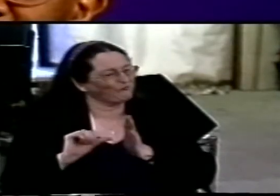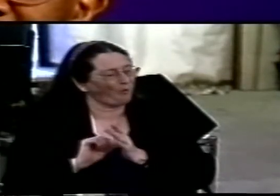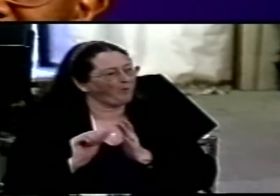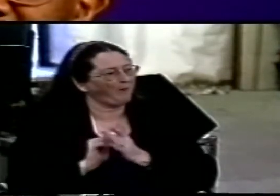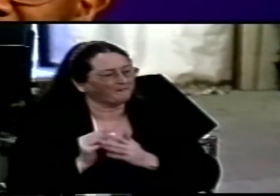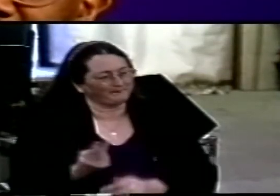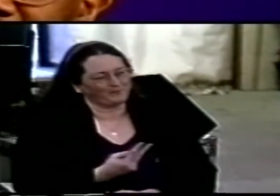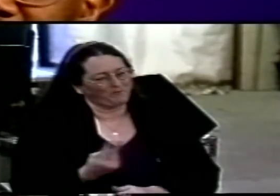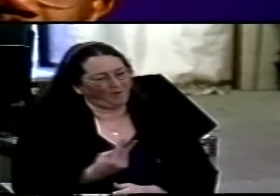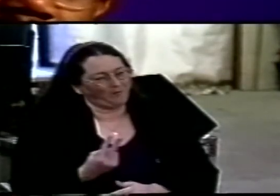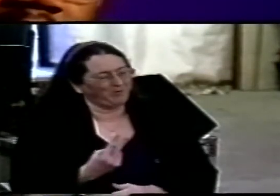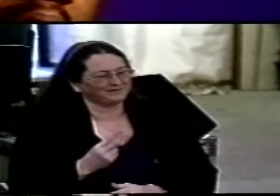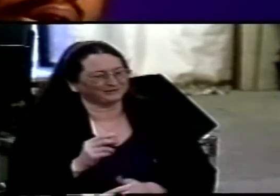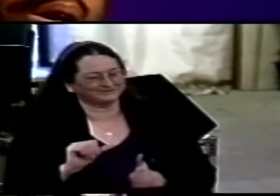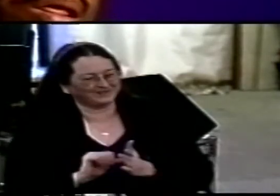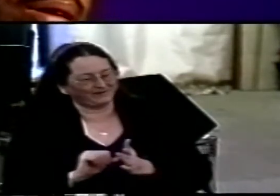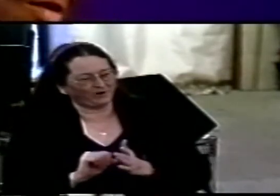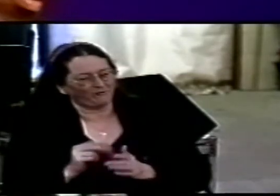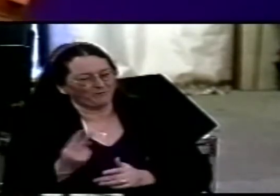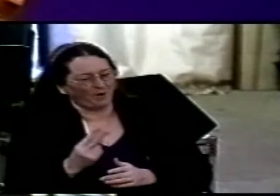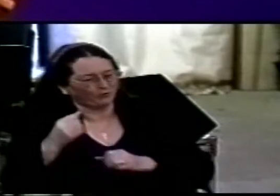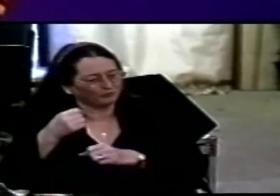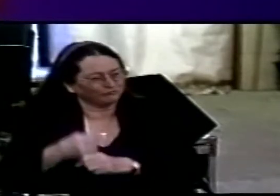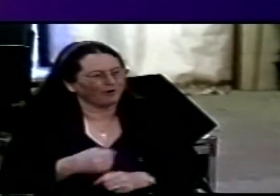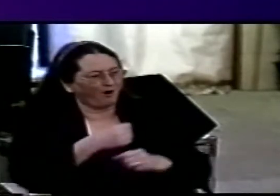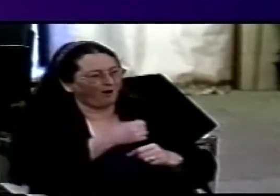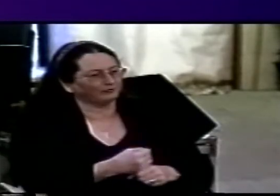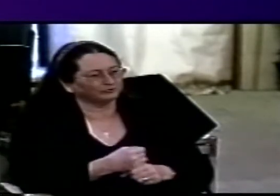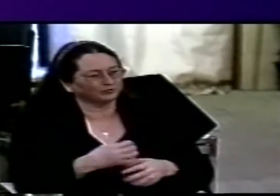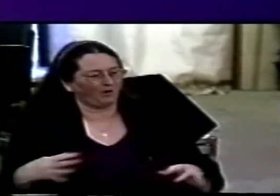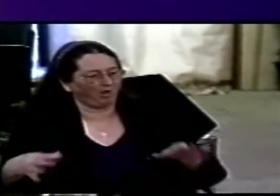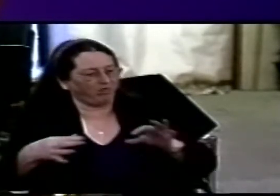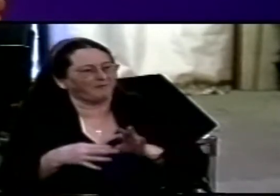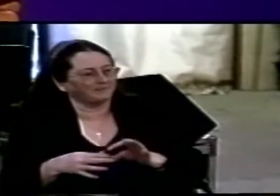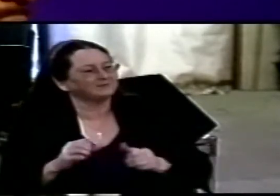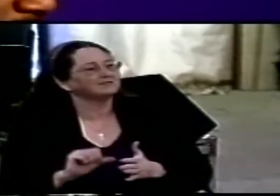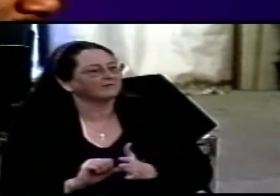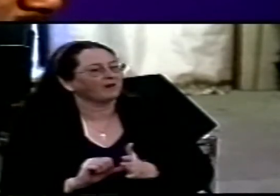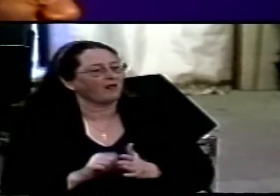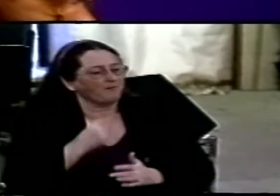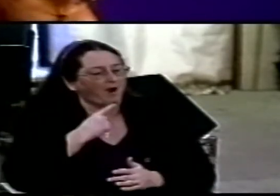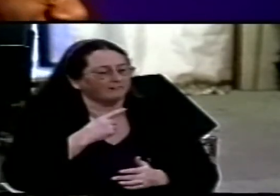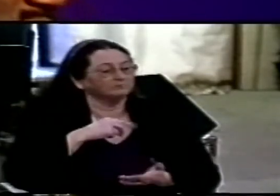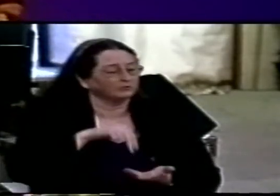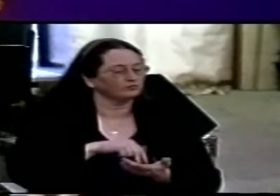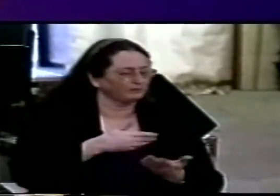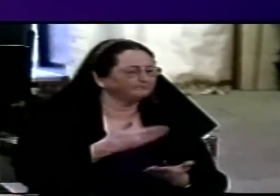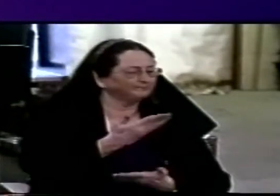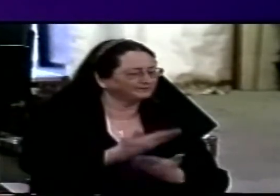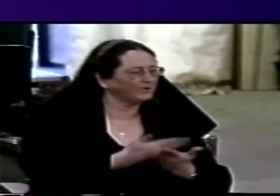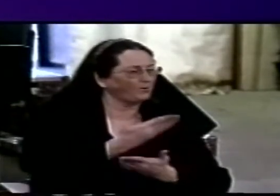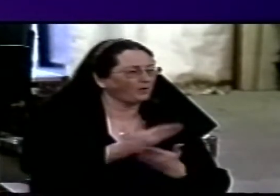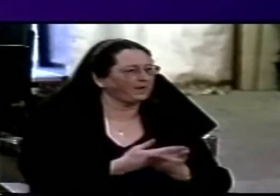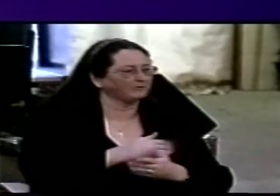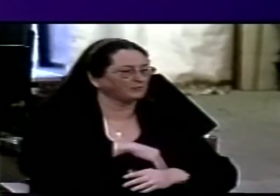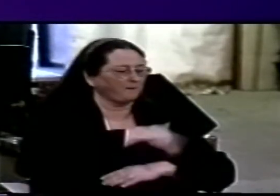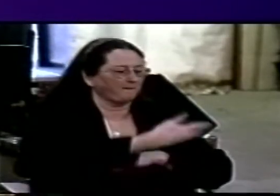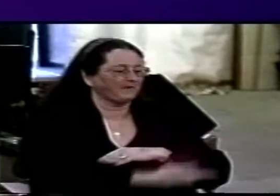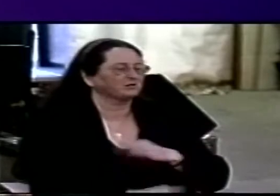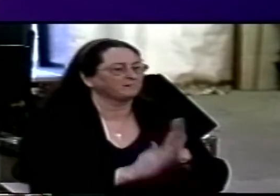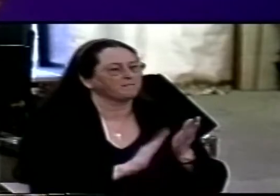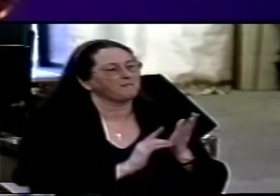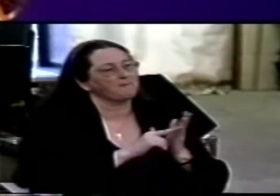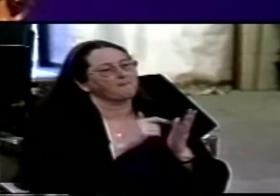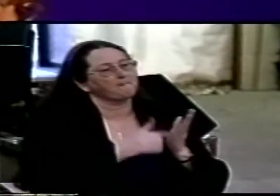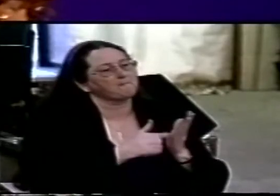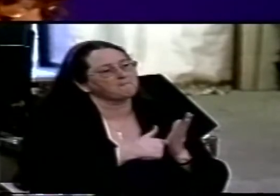our relationship very often anyway there I was stood in Bishop Murray's office in the U.S. of A